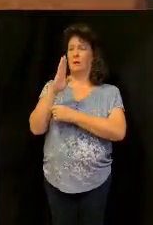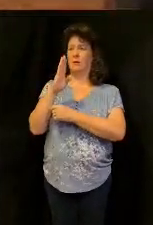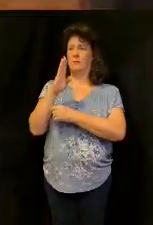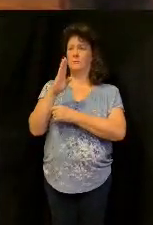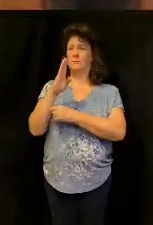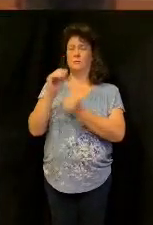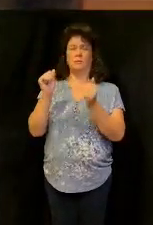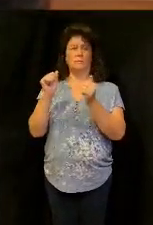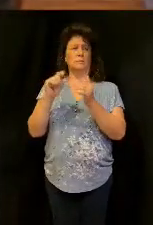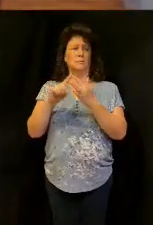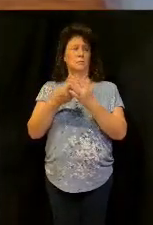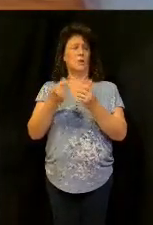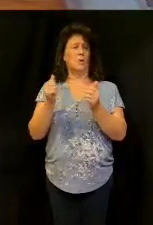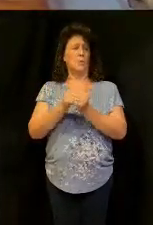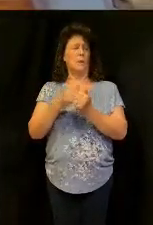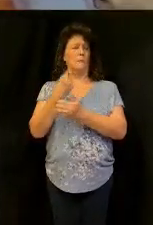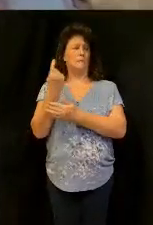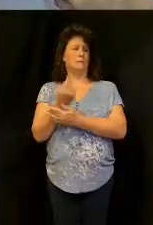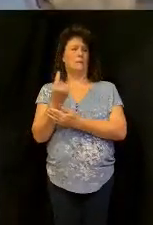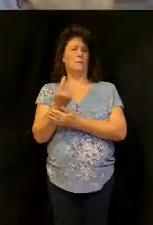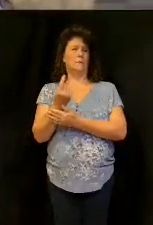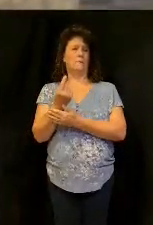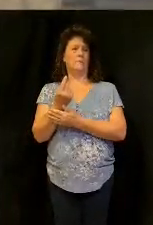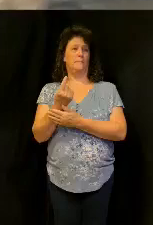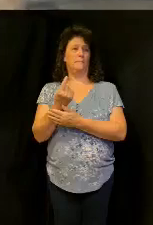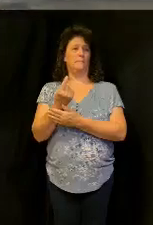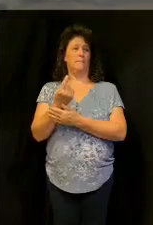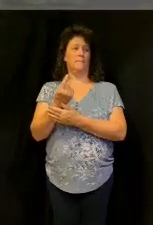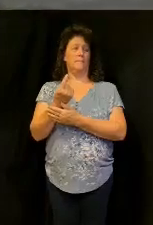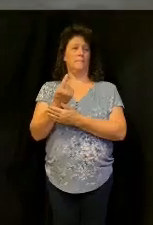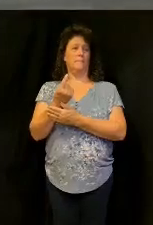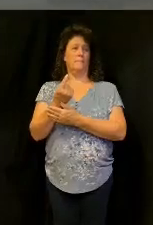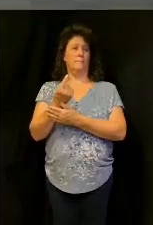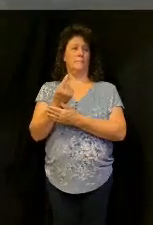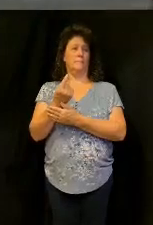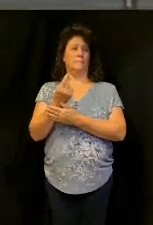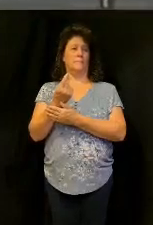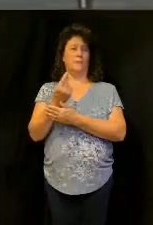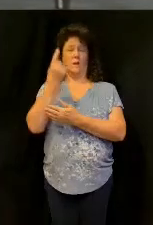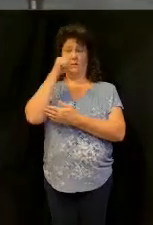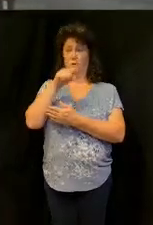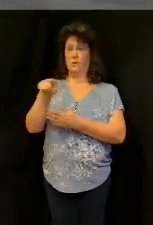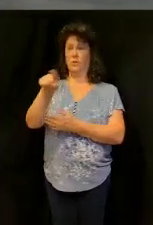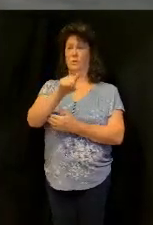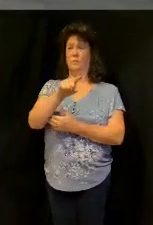I'm not doing listen this is not for my benefit this is for you I'll show you that in a minute this is for you